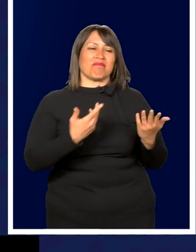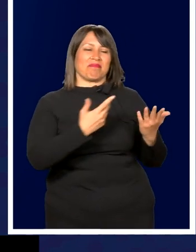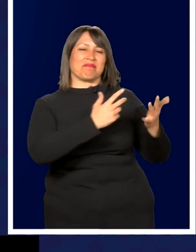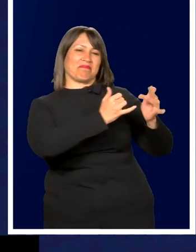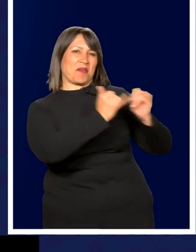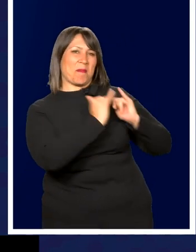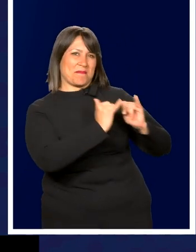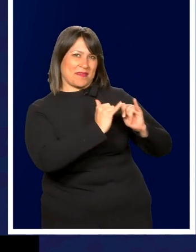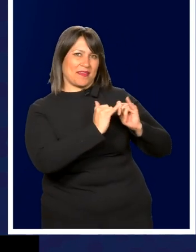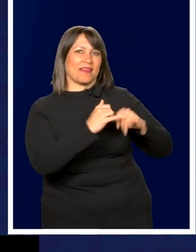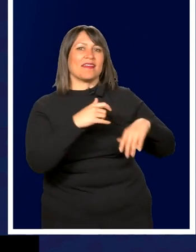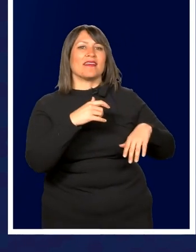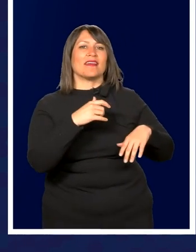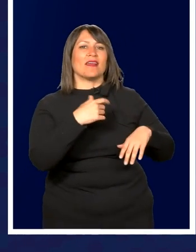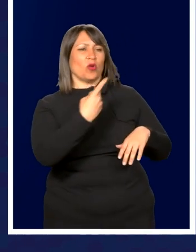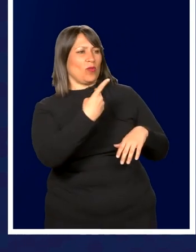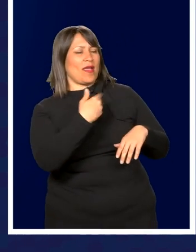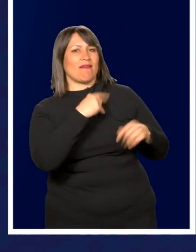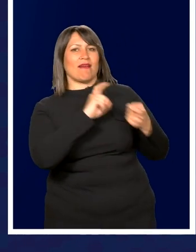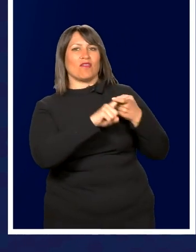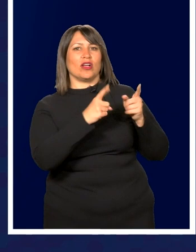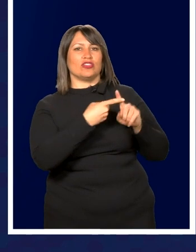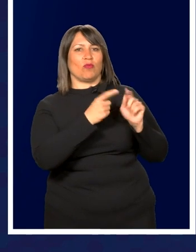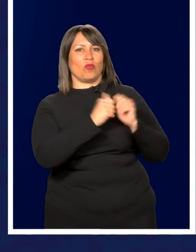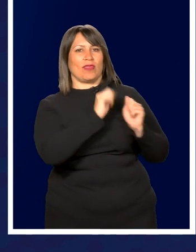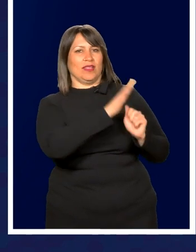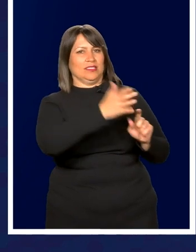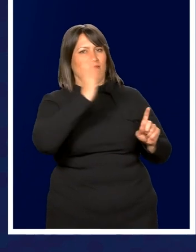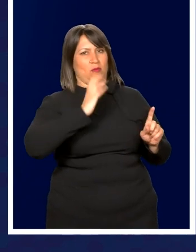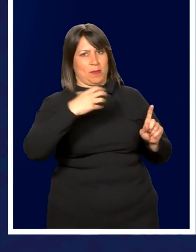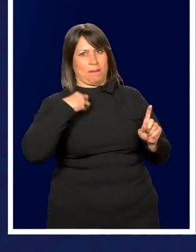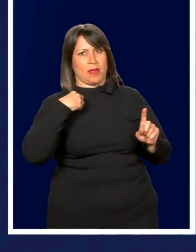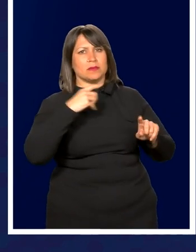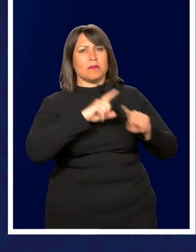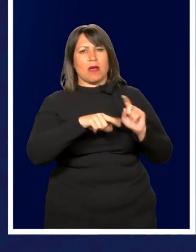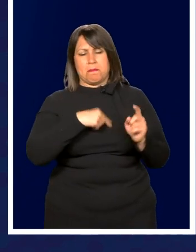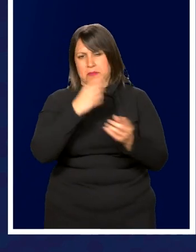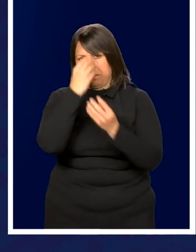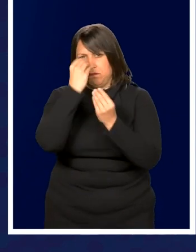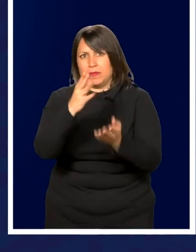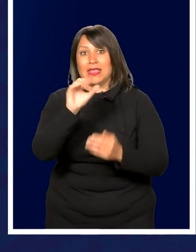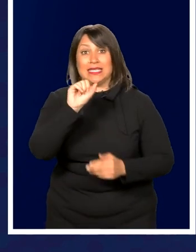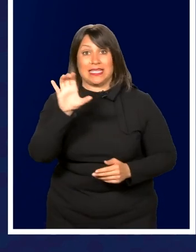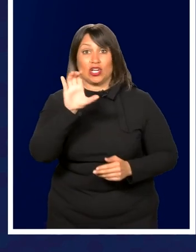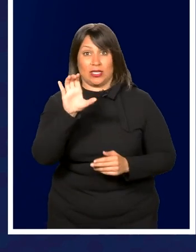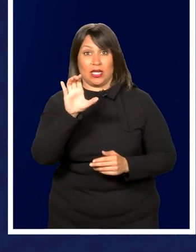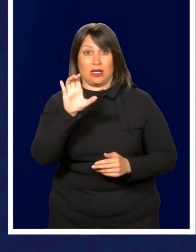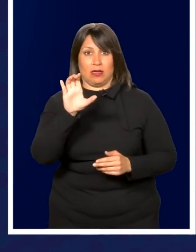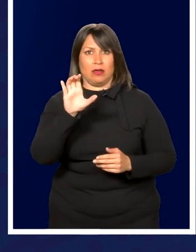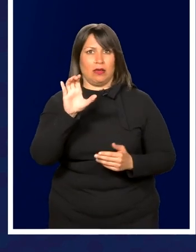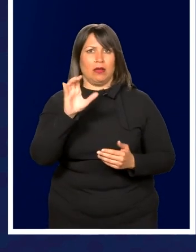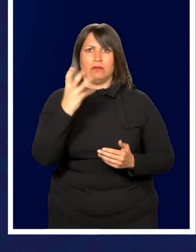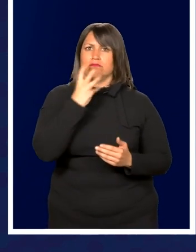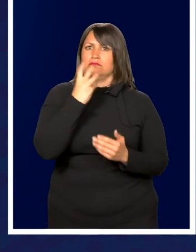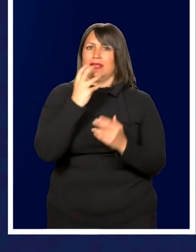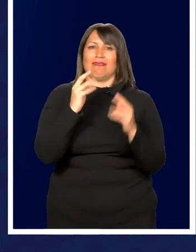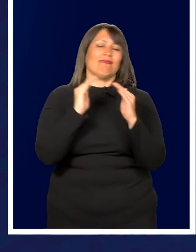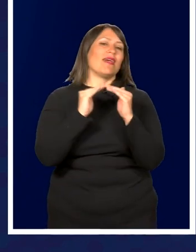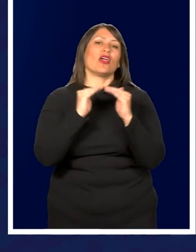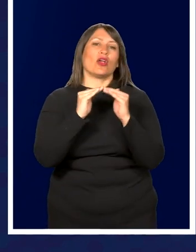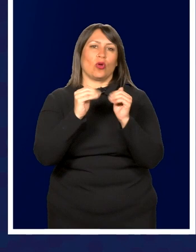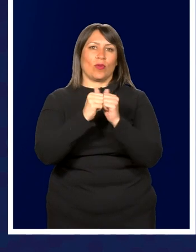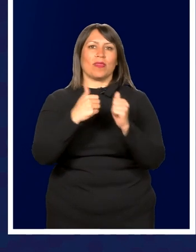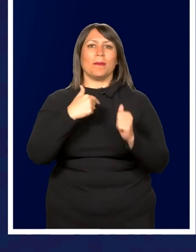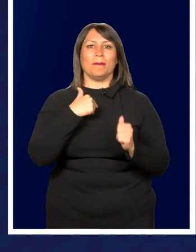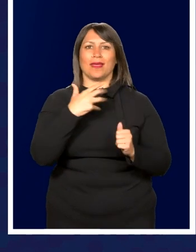have that in common, that we have a friendship with his former boss. But let me tell you that the secretary has been very fair with me.